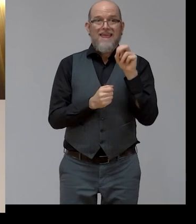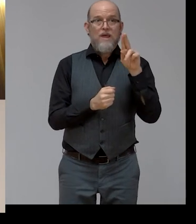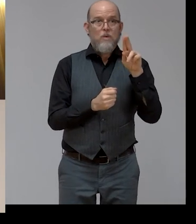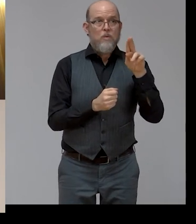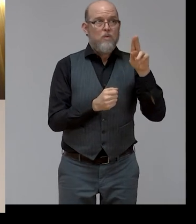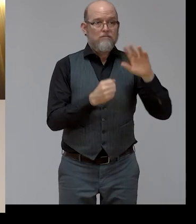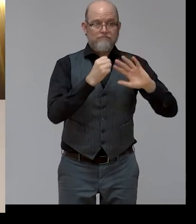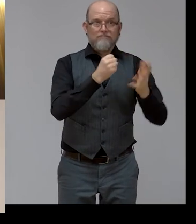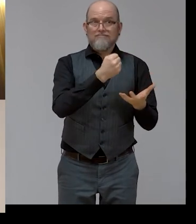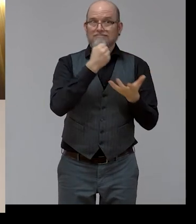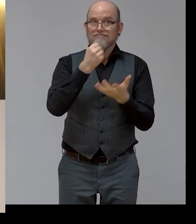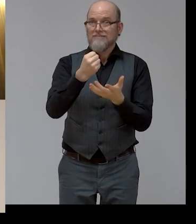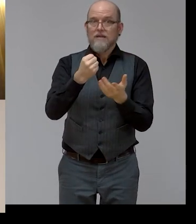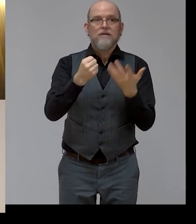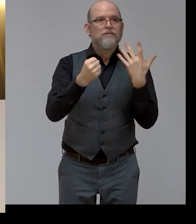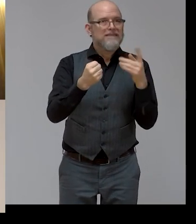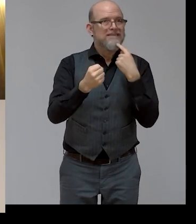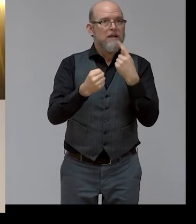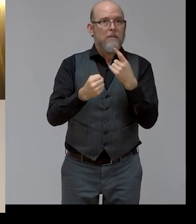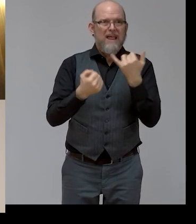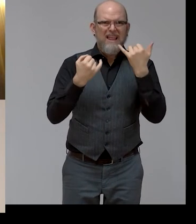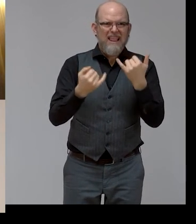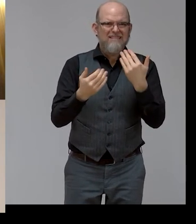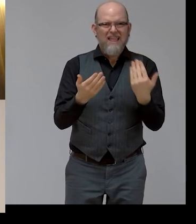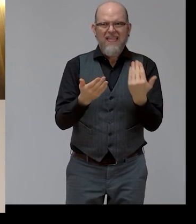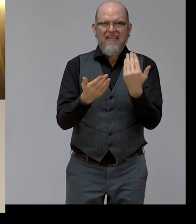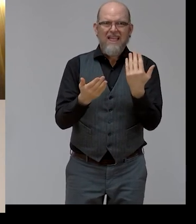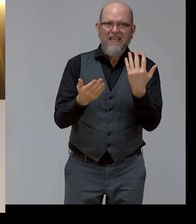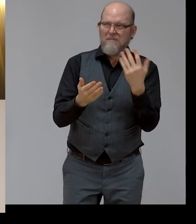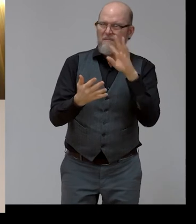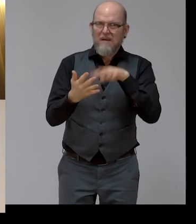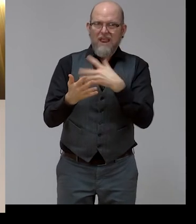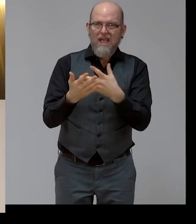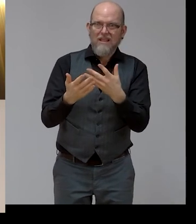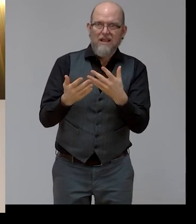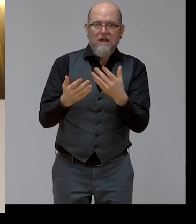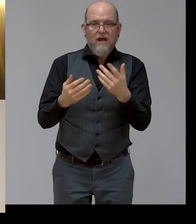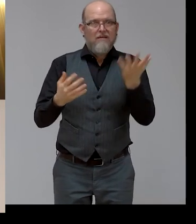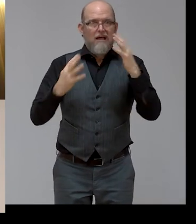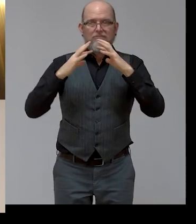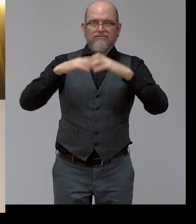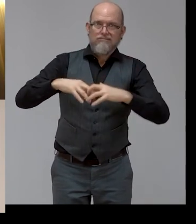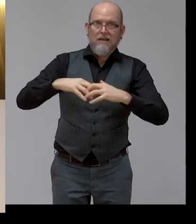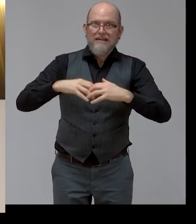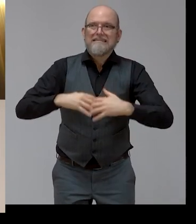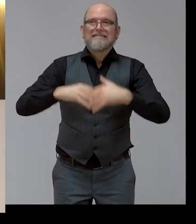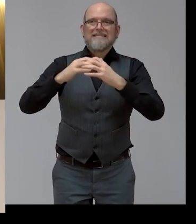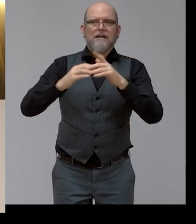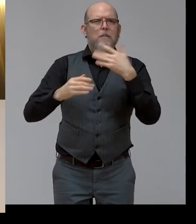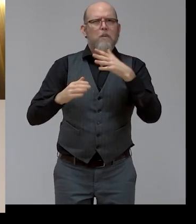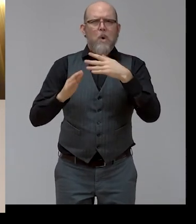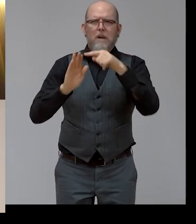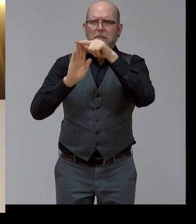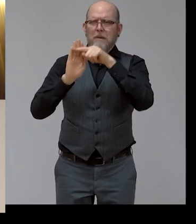to our efforts, can take the same direction. The national recovery plans need to be monitored